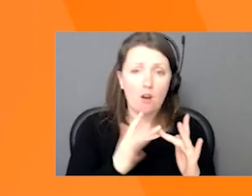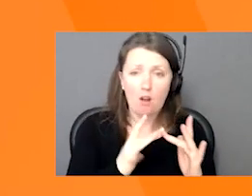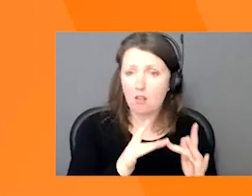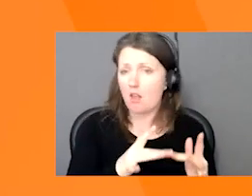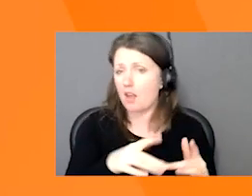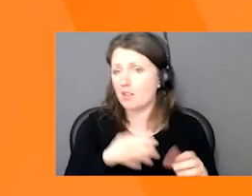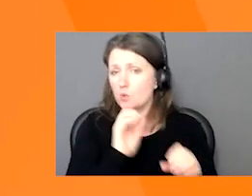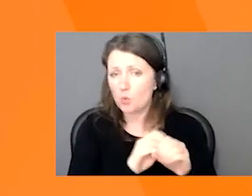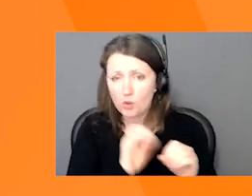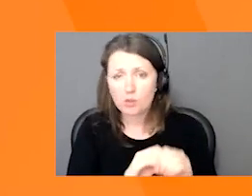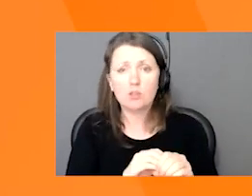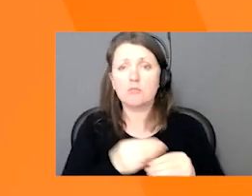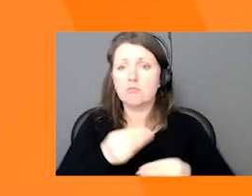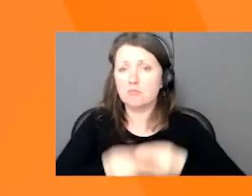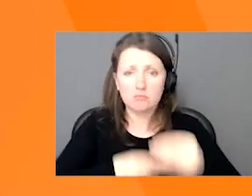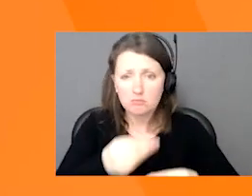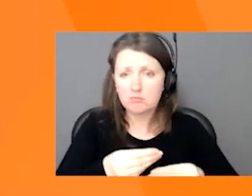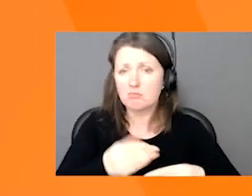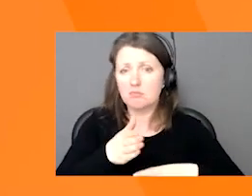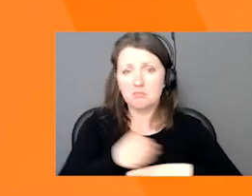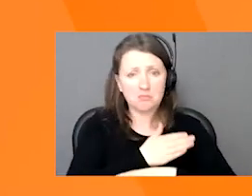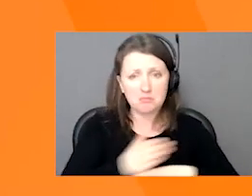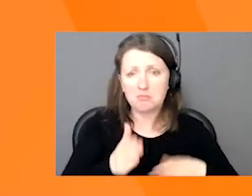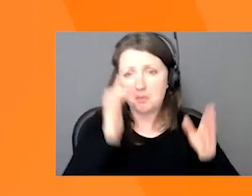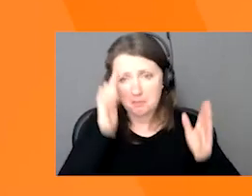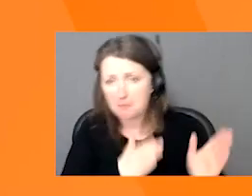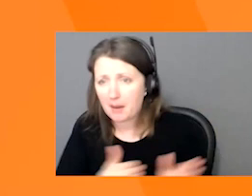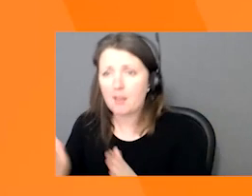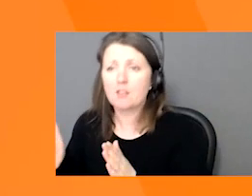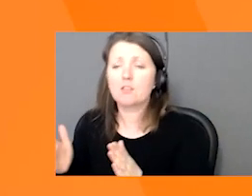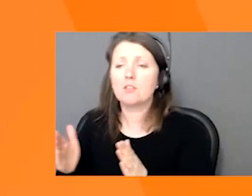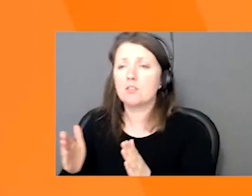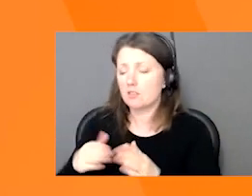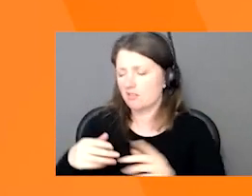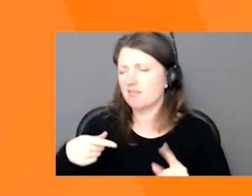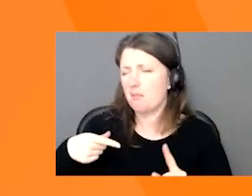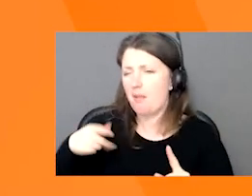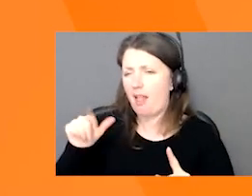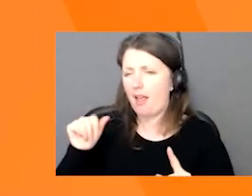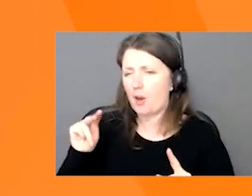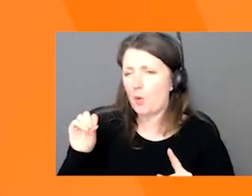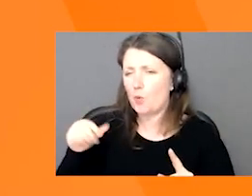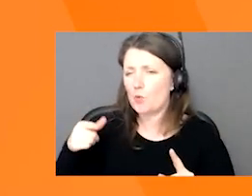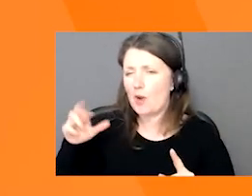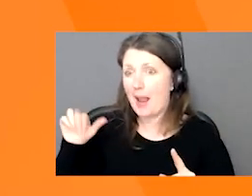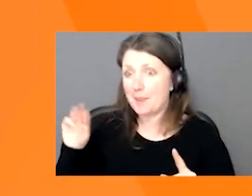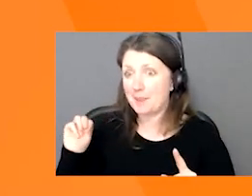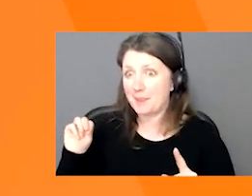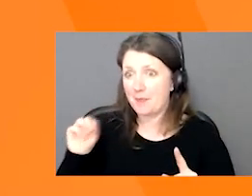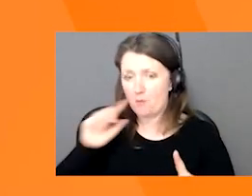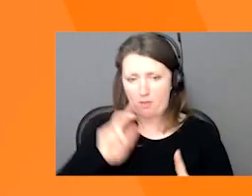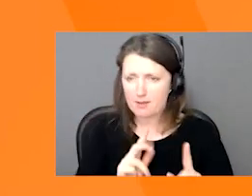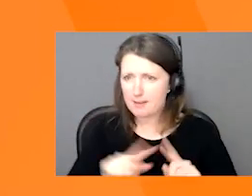food service content, shelf space content, which is the planogram and advertising content. And you can also add